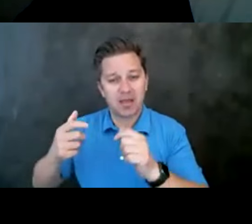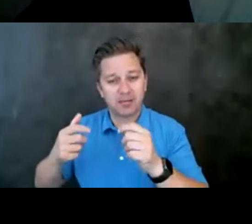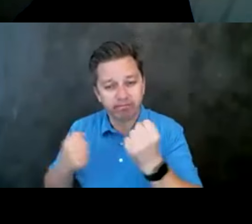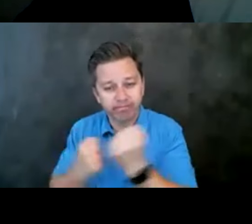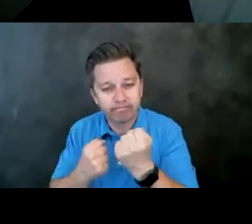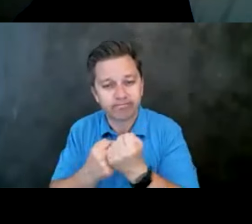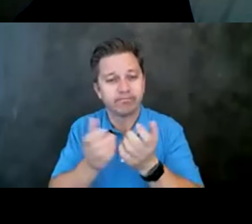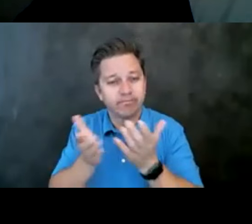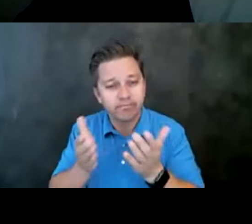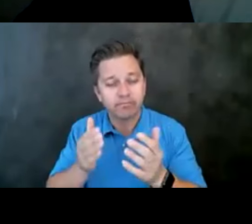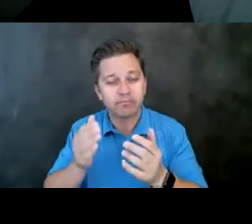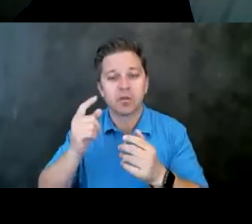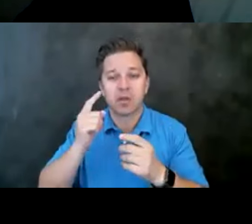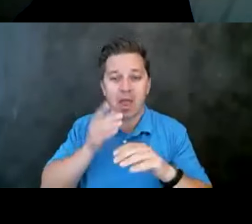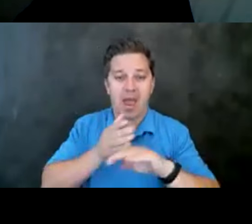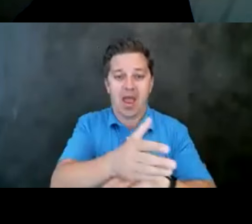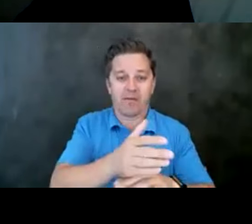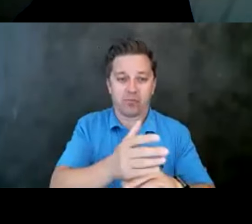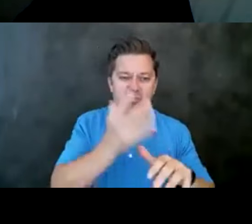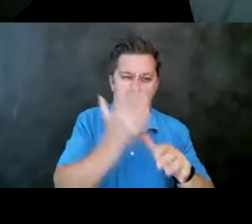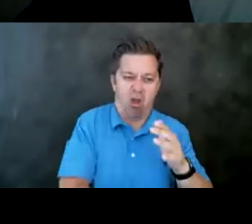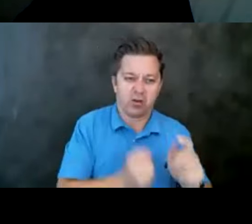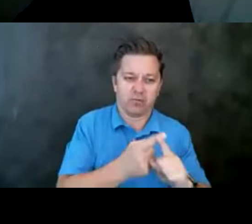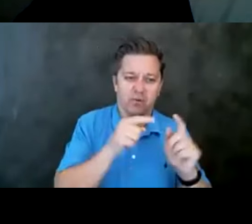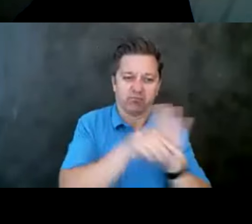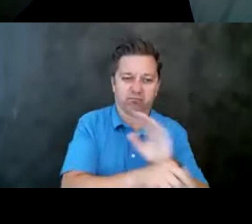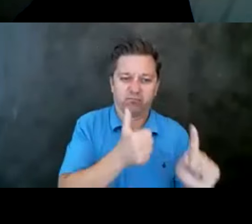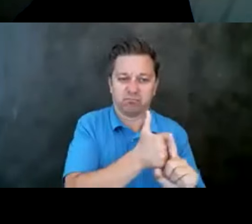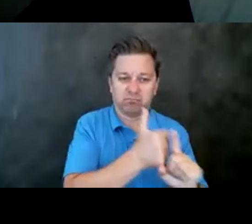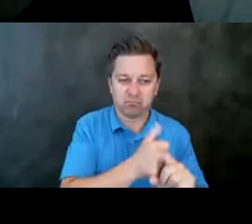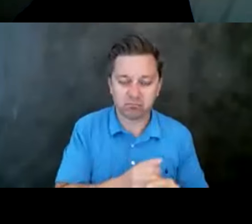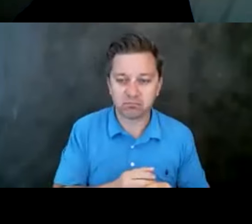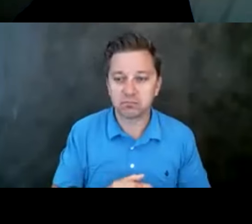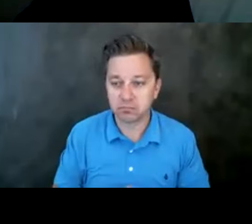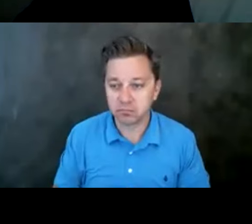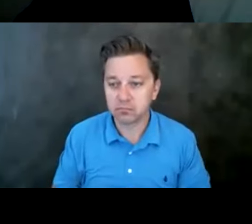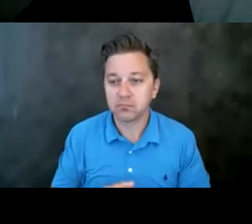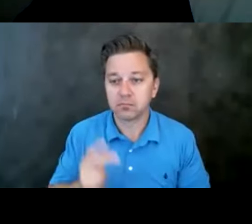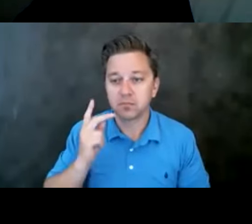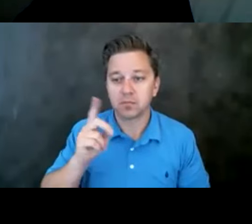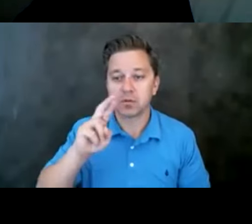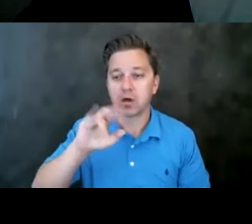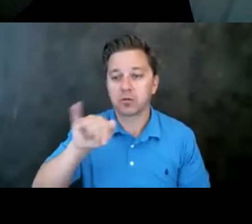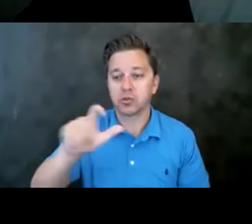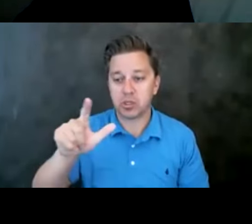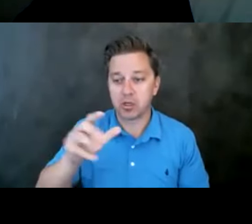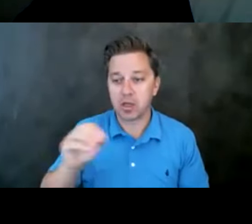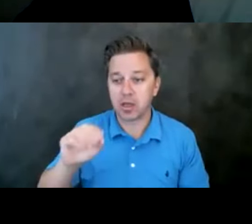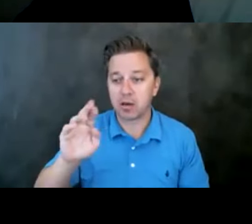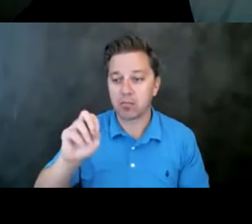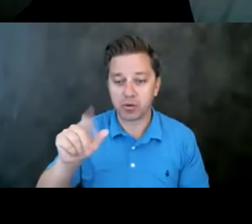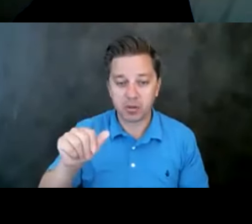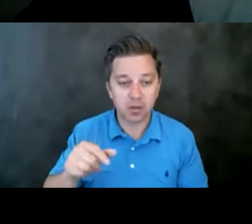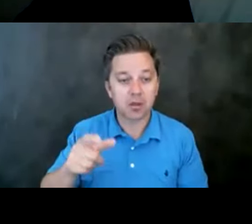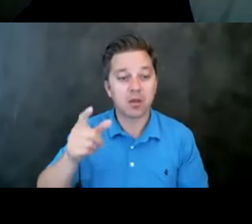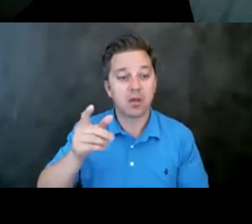suicide loss. And here to share updates is Dr. Jill Miller and Brenda Scott. Good morning, everyone. So our post-vention